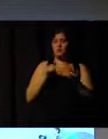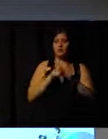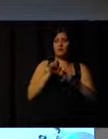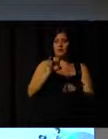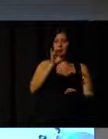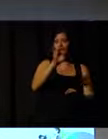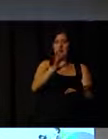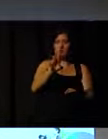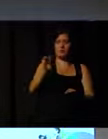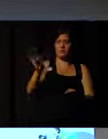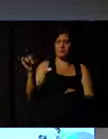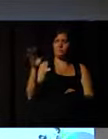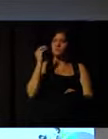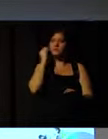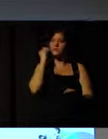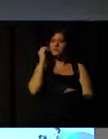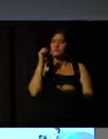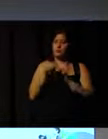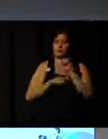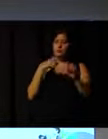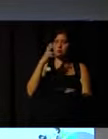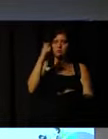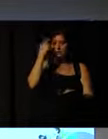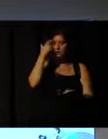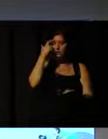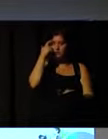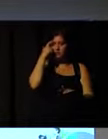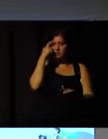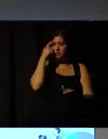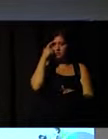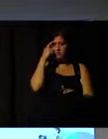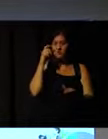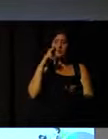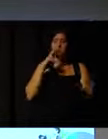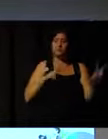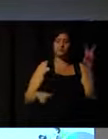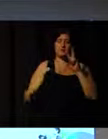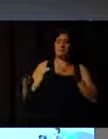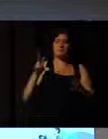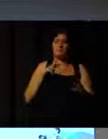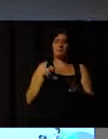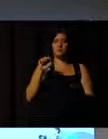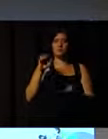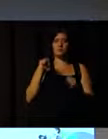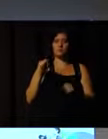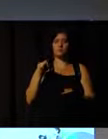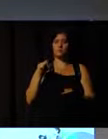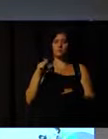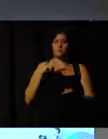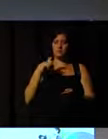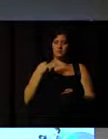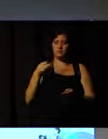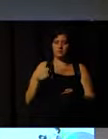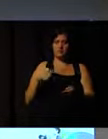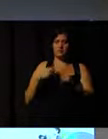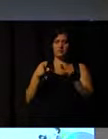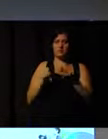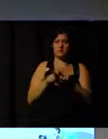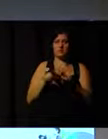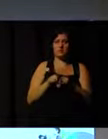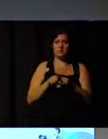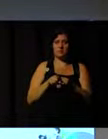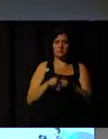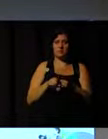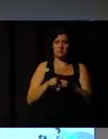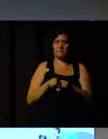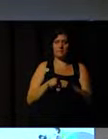change the mindset about just being, looking in what I can get out of it. But it's about laying your